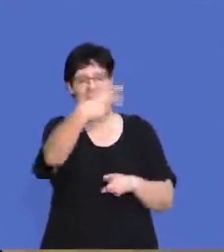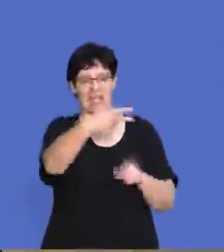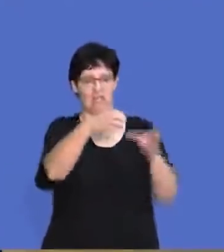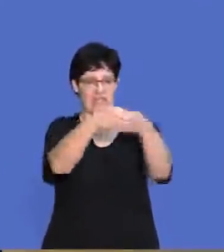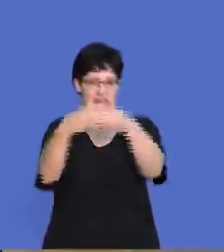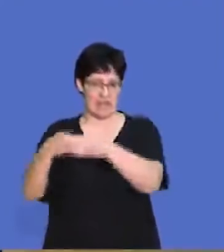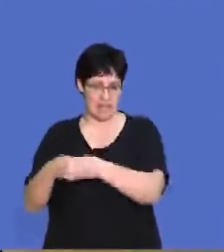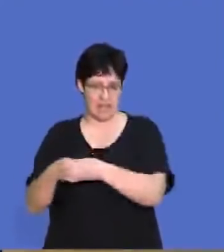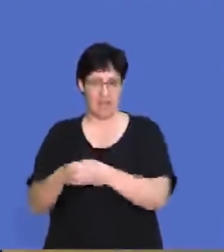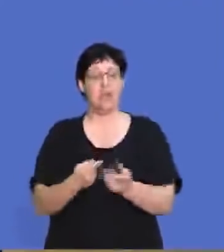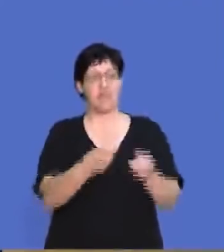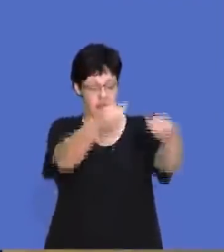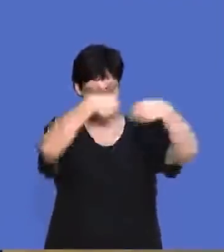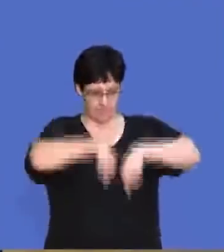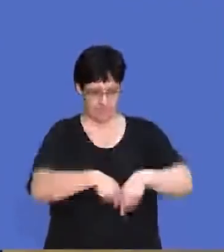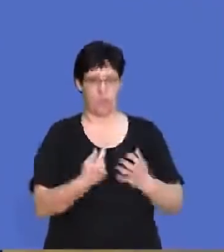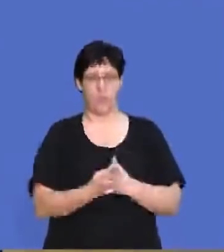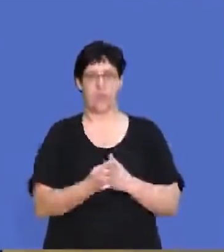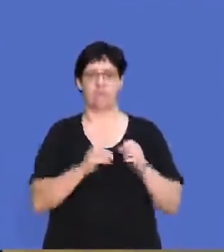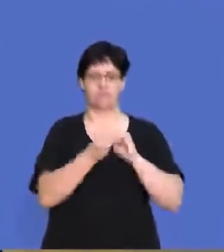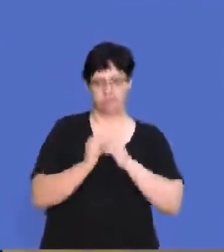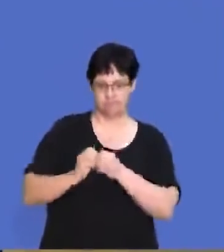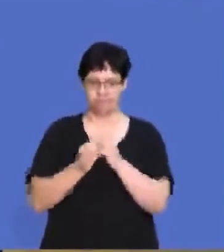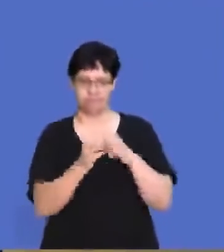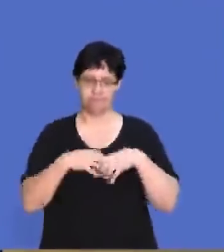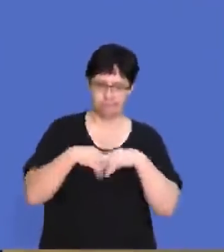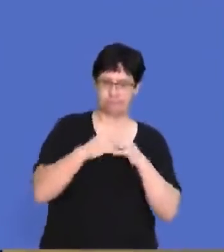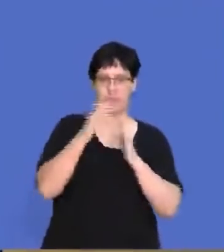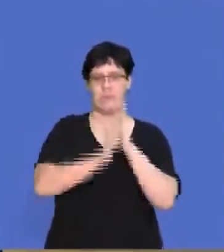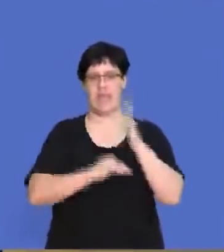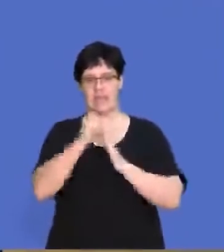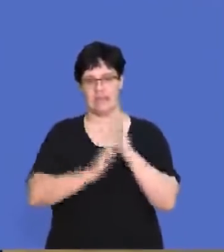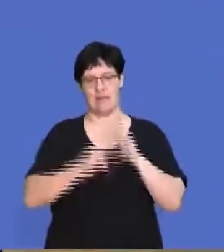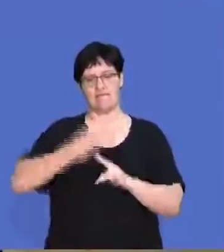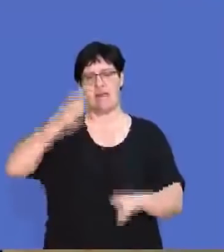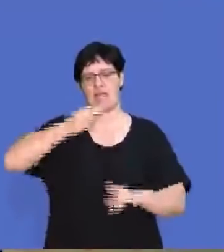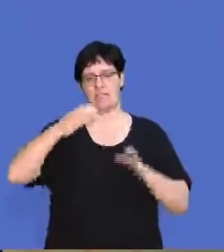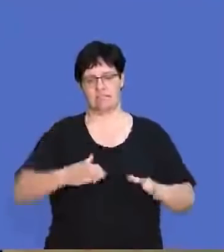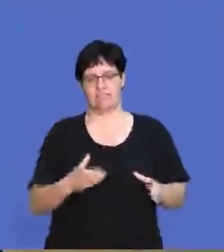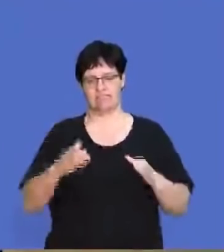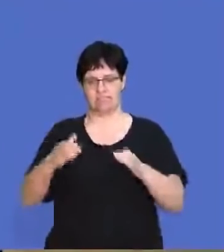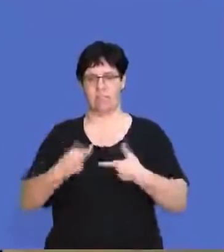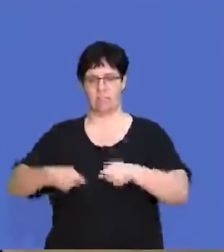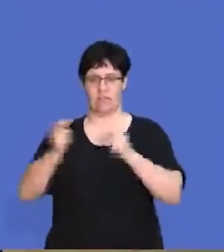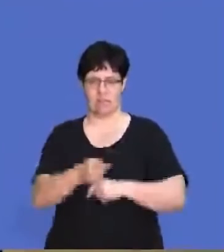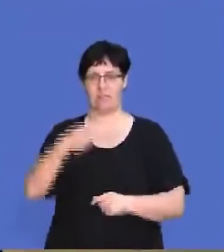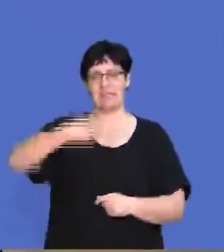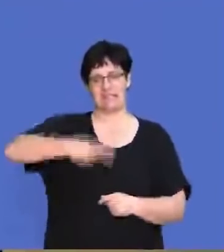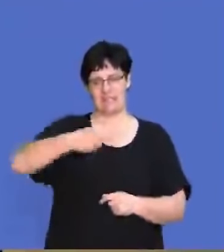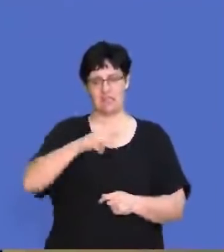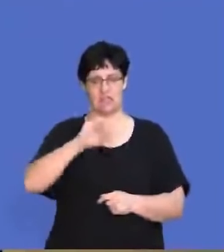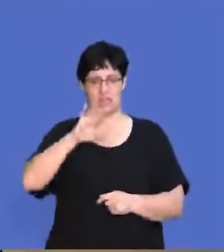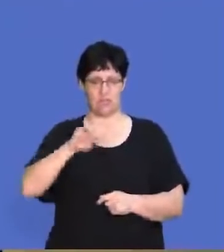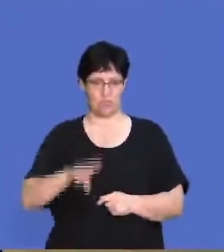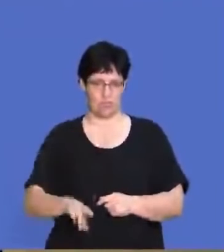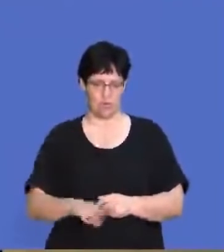secondary sector enterprises. And they're making that paint, that final product, which is the secondary